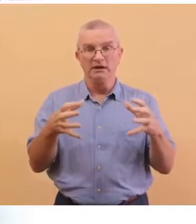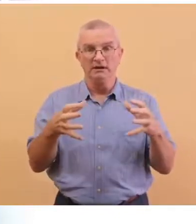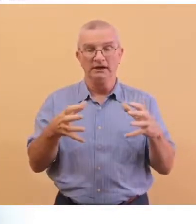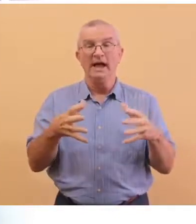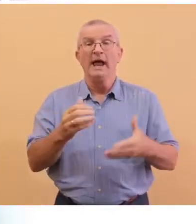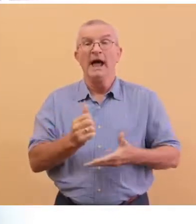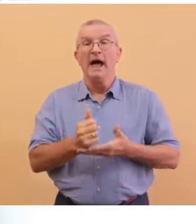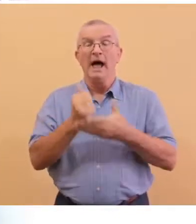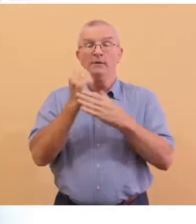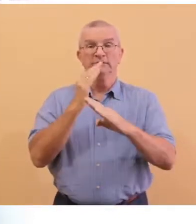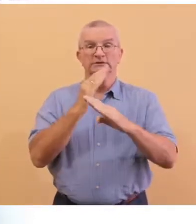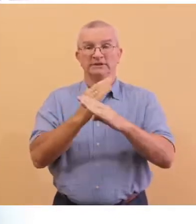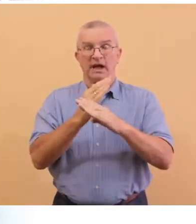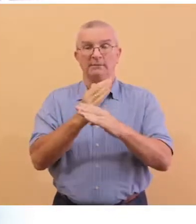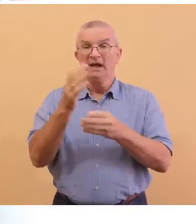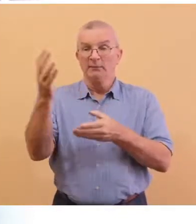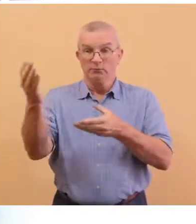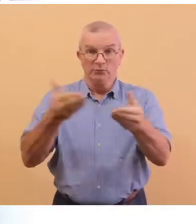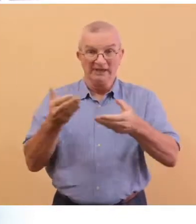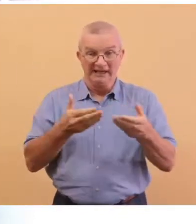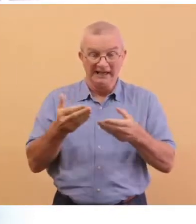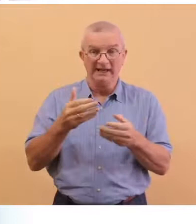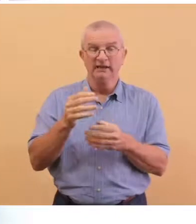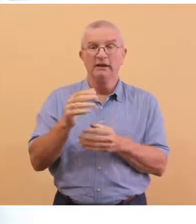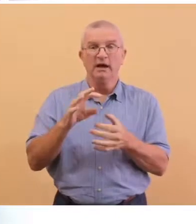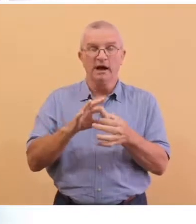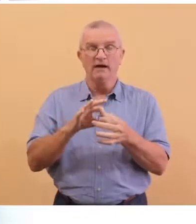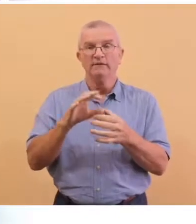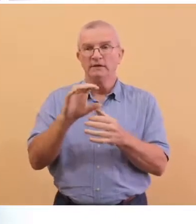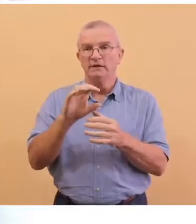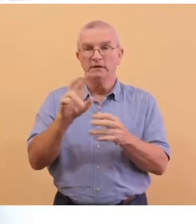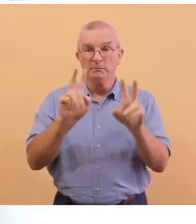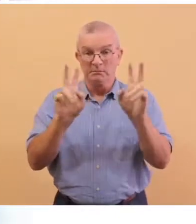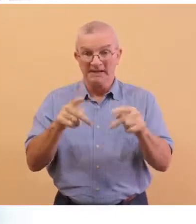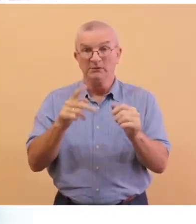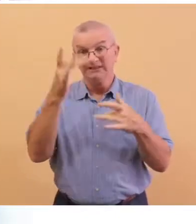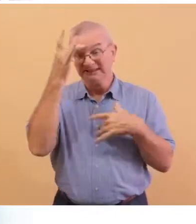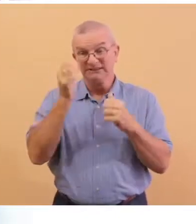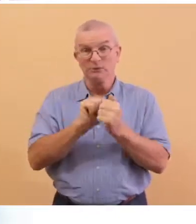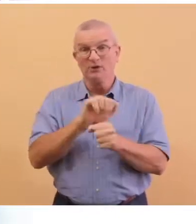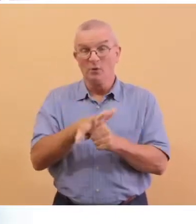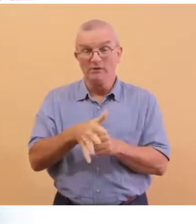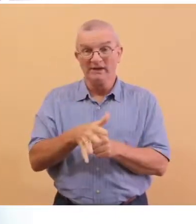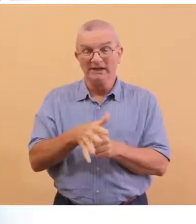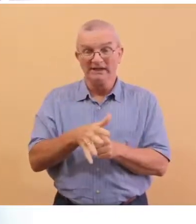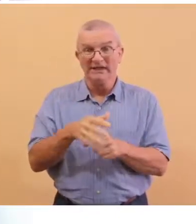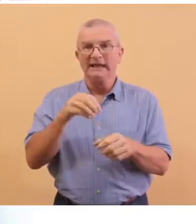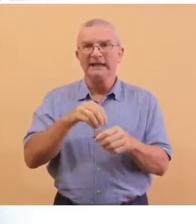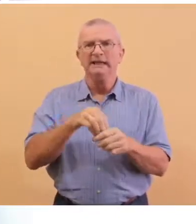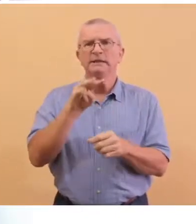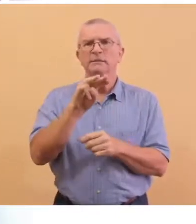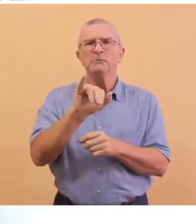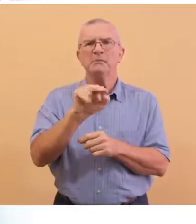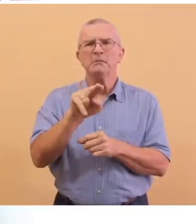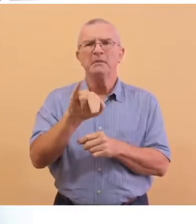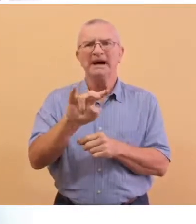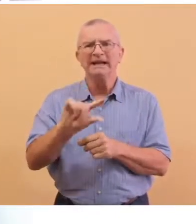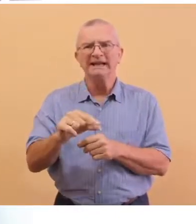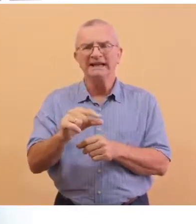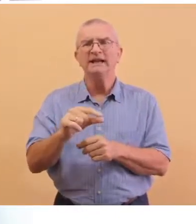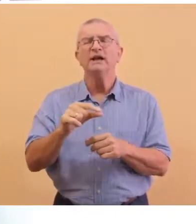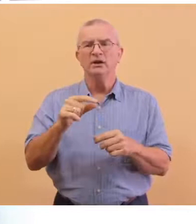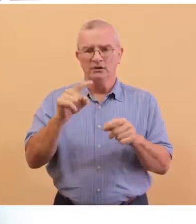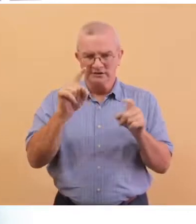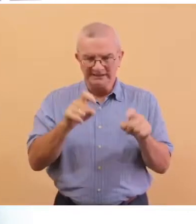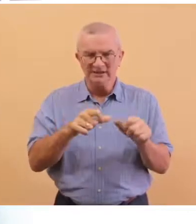halt the import of cases. In our mining communities, the influx of migrants continue to contribute